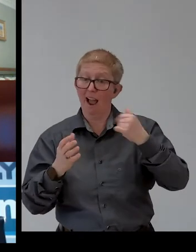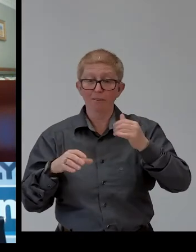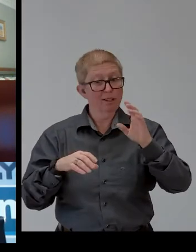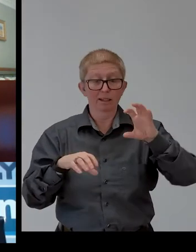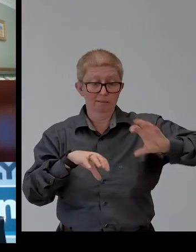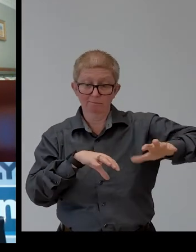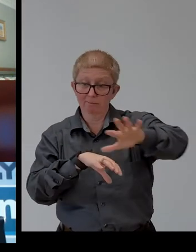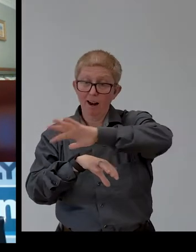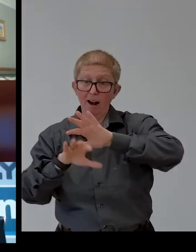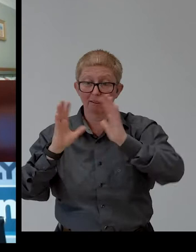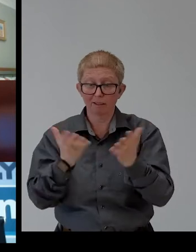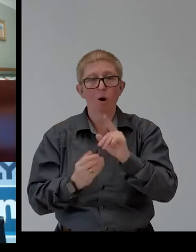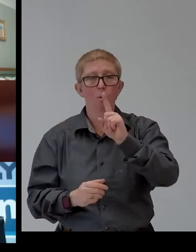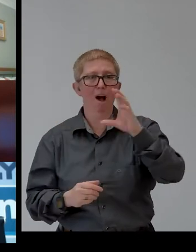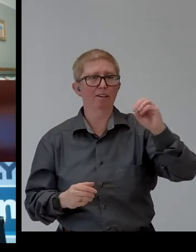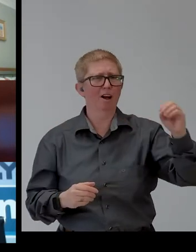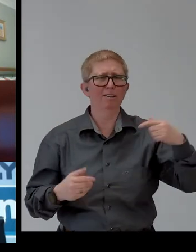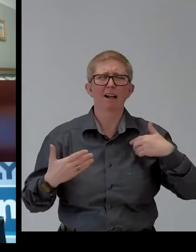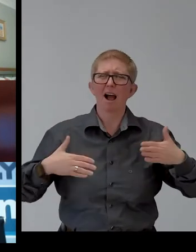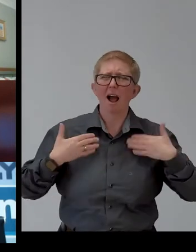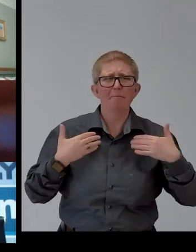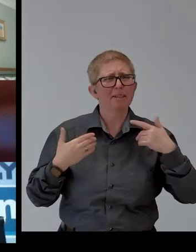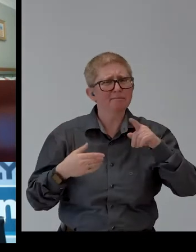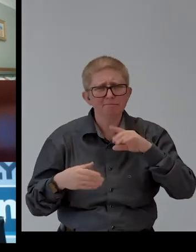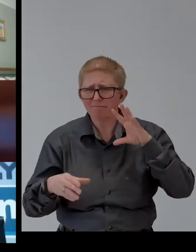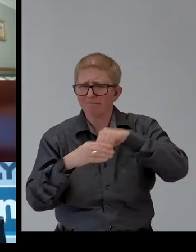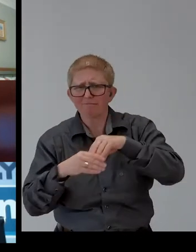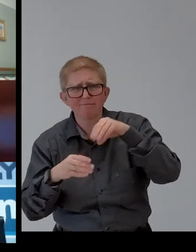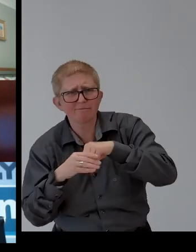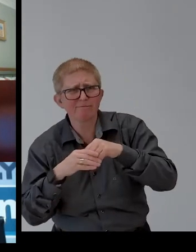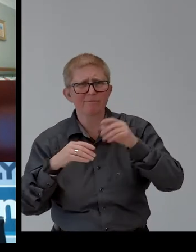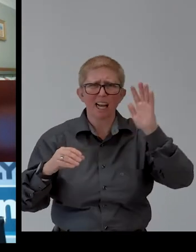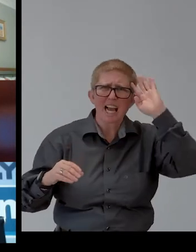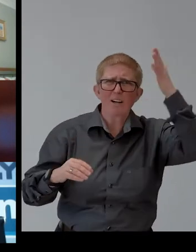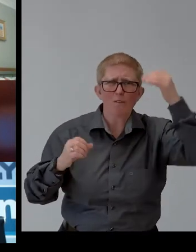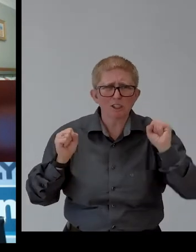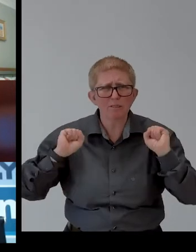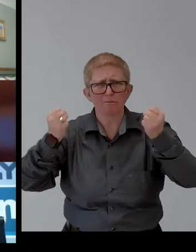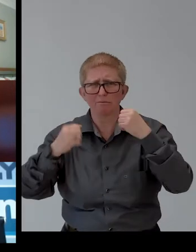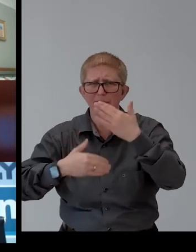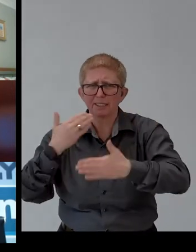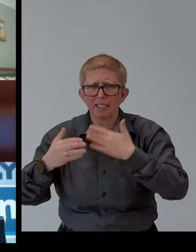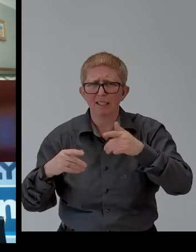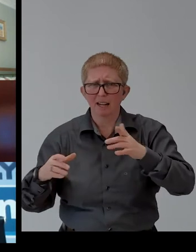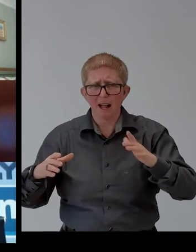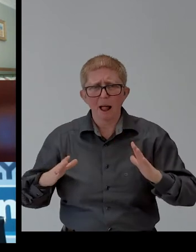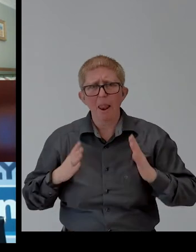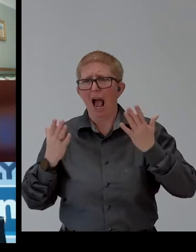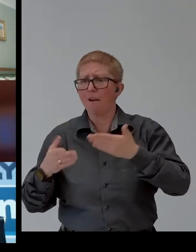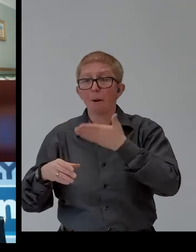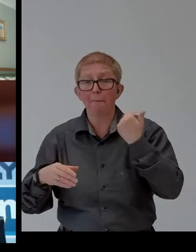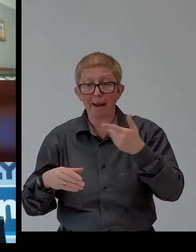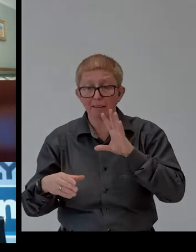have been a contributor to innovation around providing livelihoods together with WASH